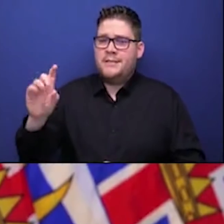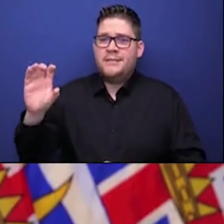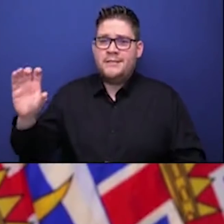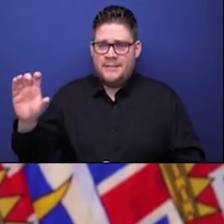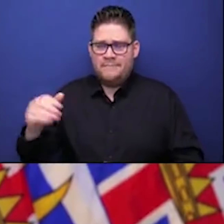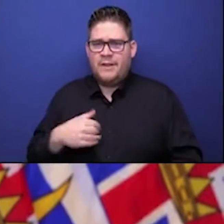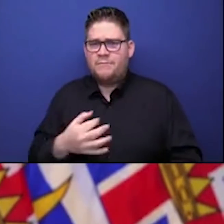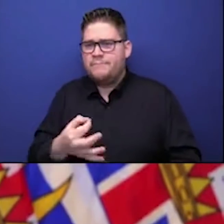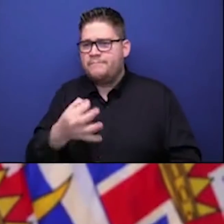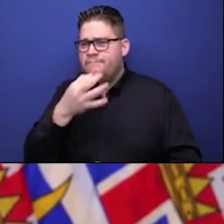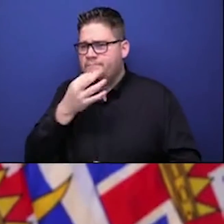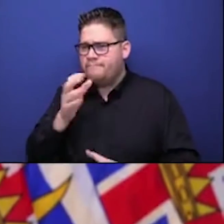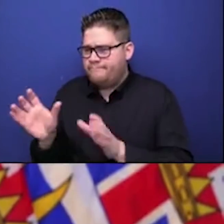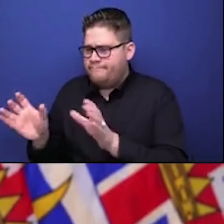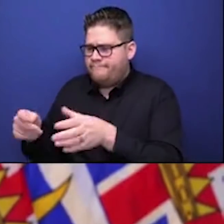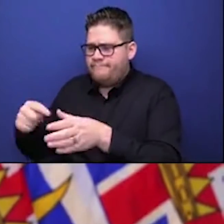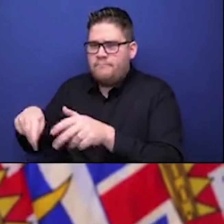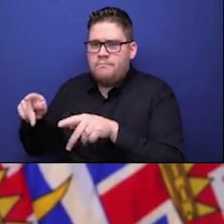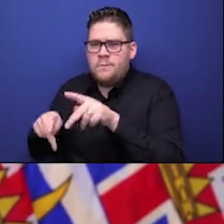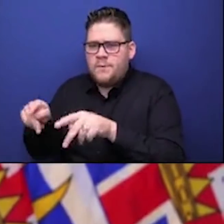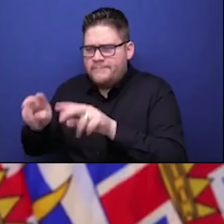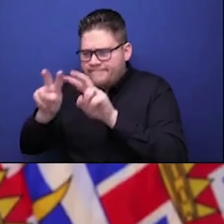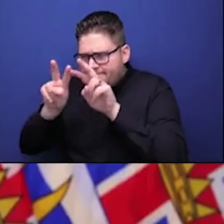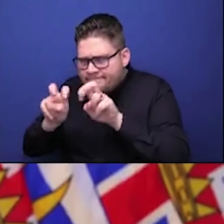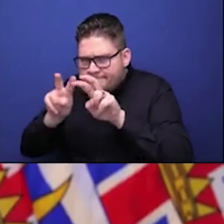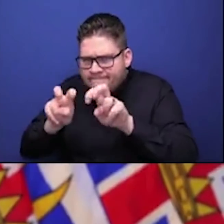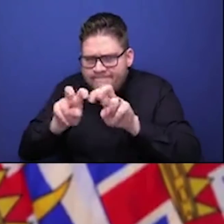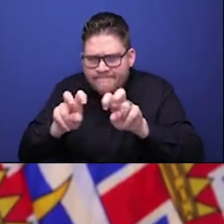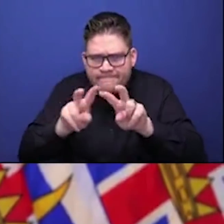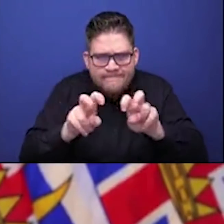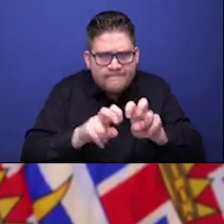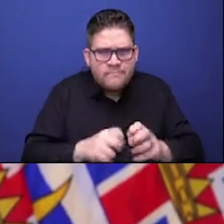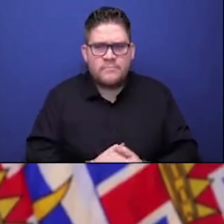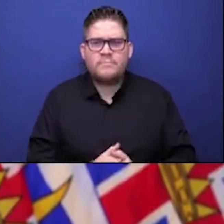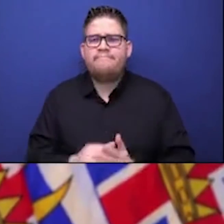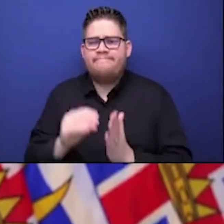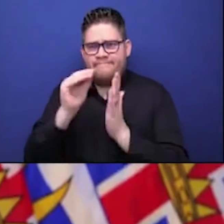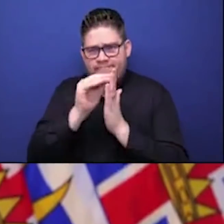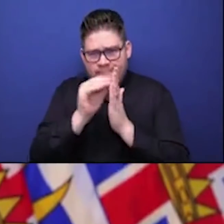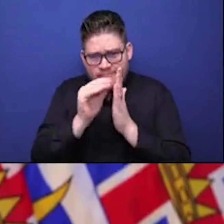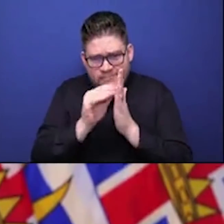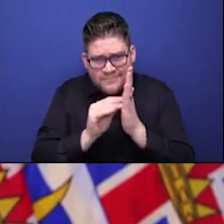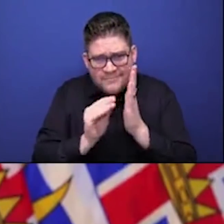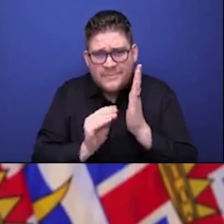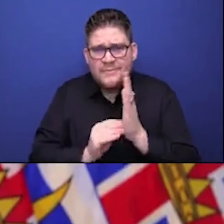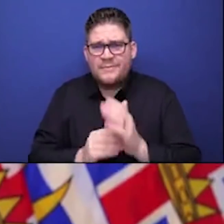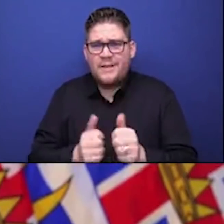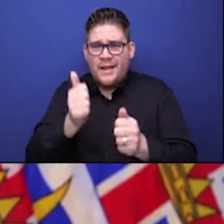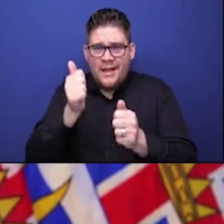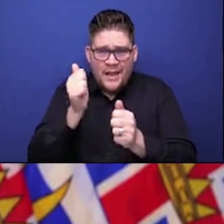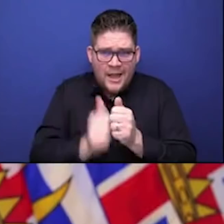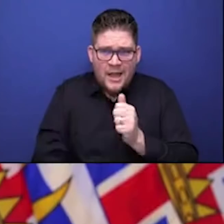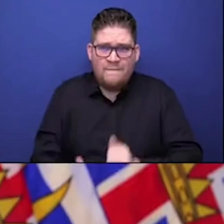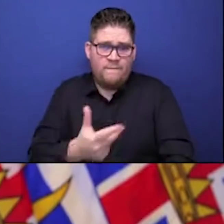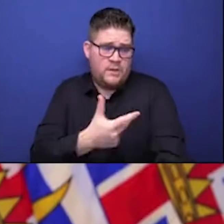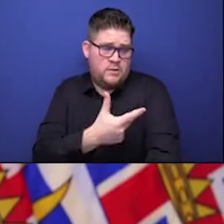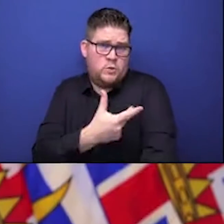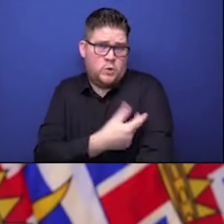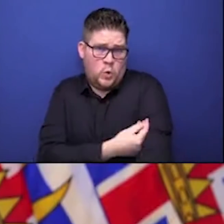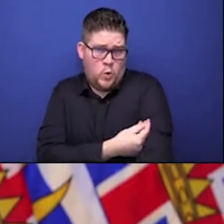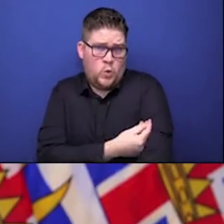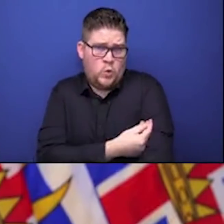the very early days, we made sure that every single dose was recorded and we knew who got what vaccine when.